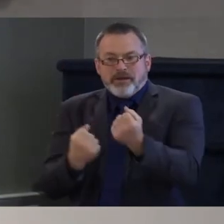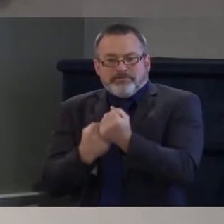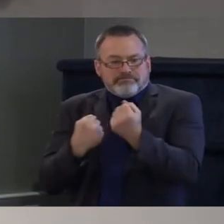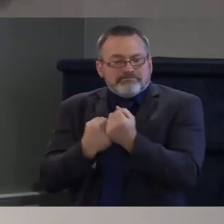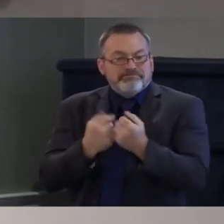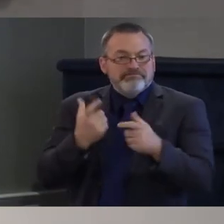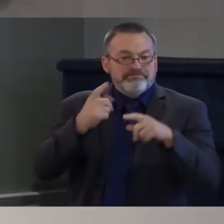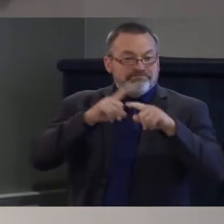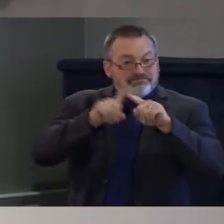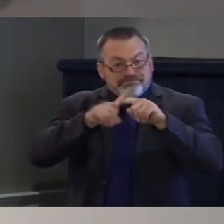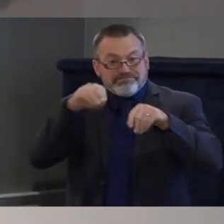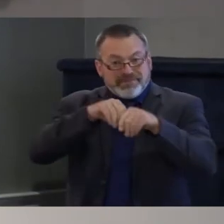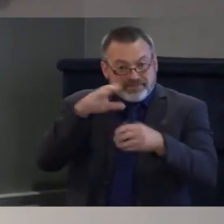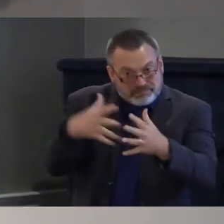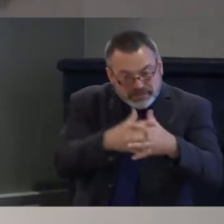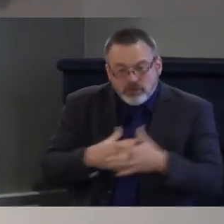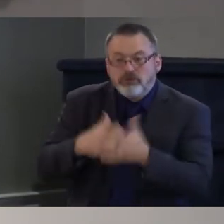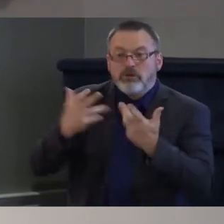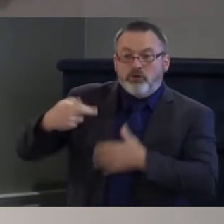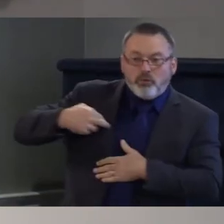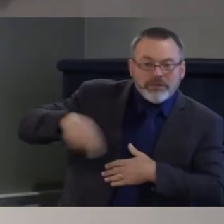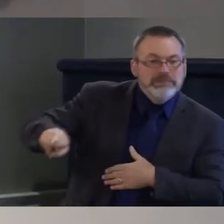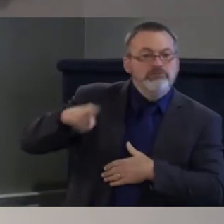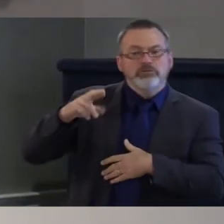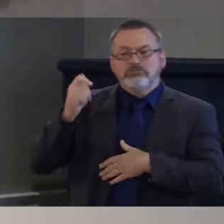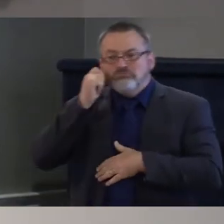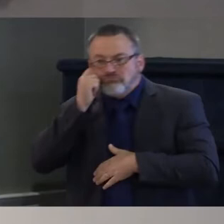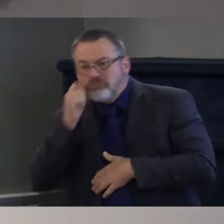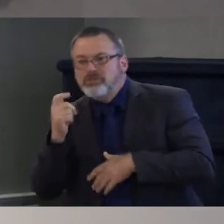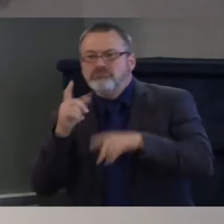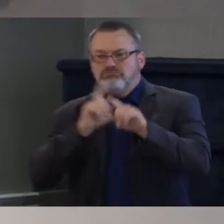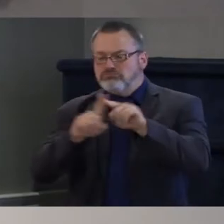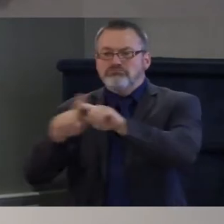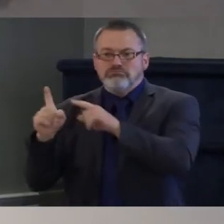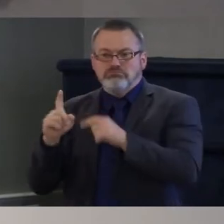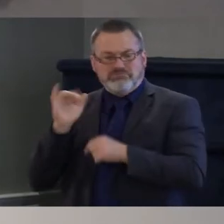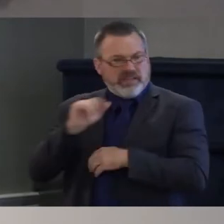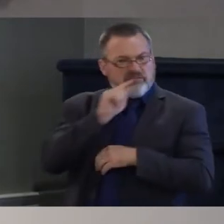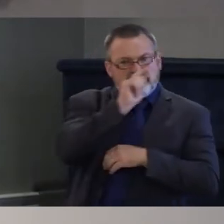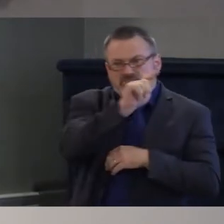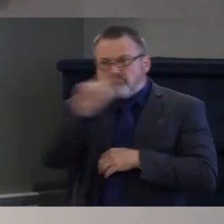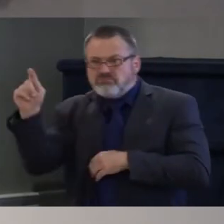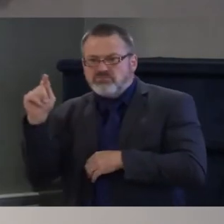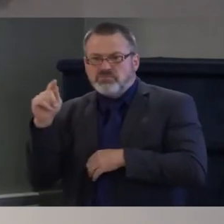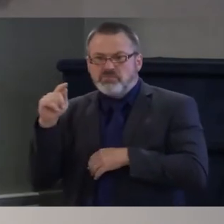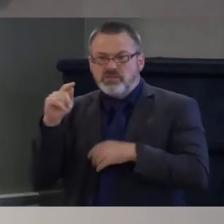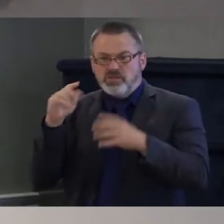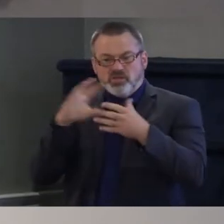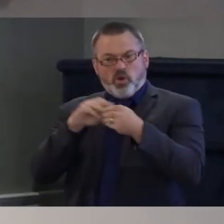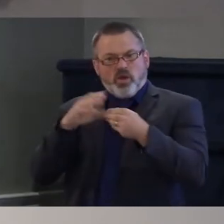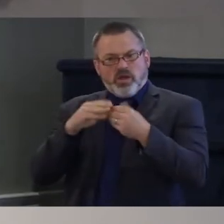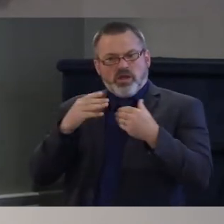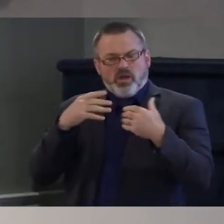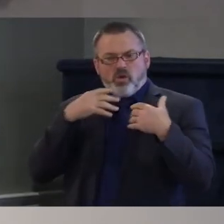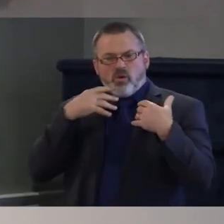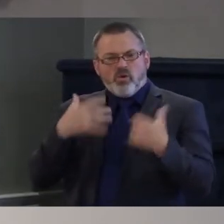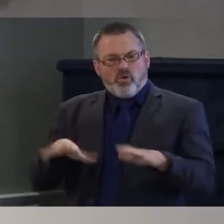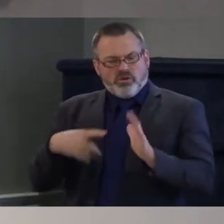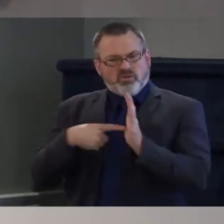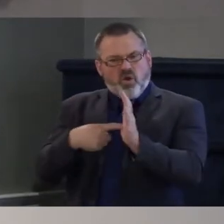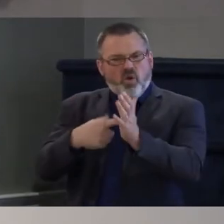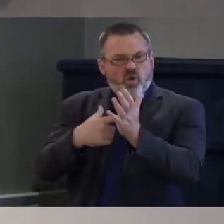even just work itself. And all of these stories are beginning to weaken and fragment for lots of large